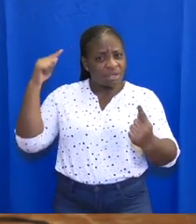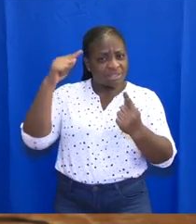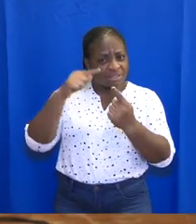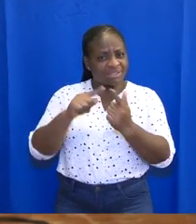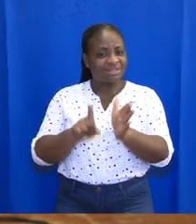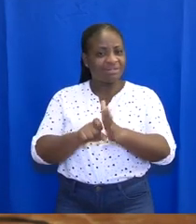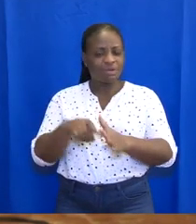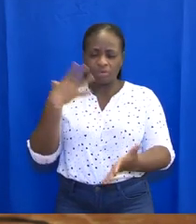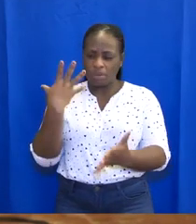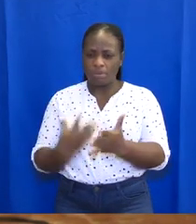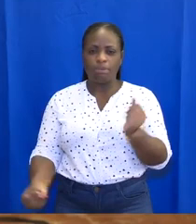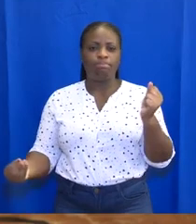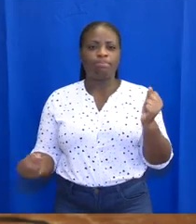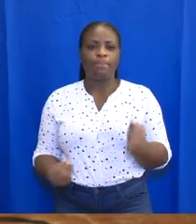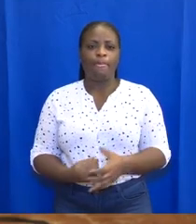disappears.